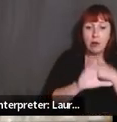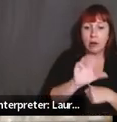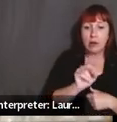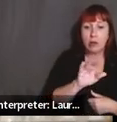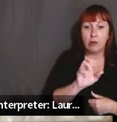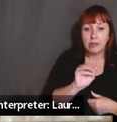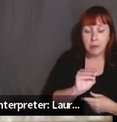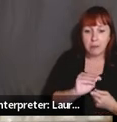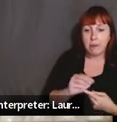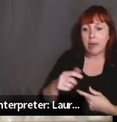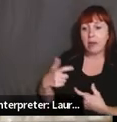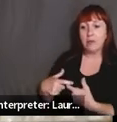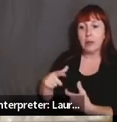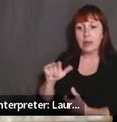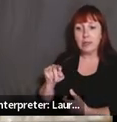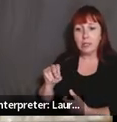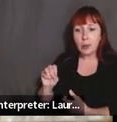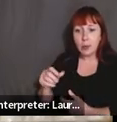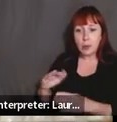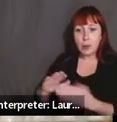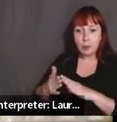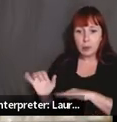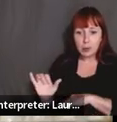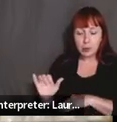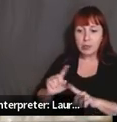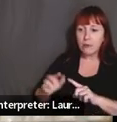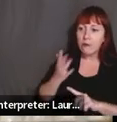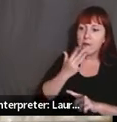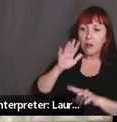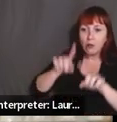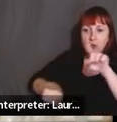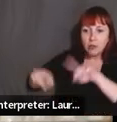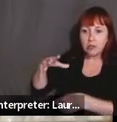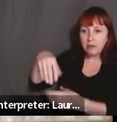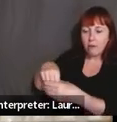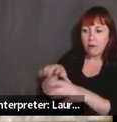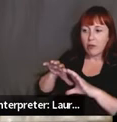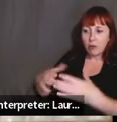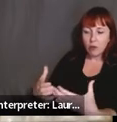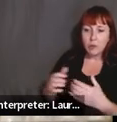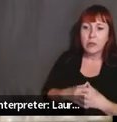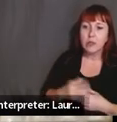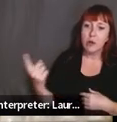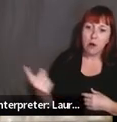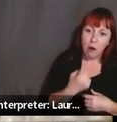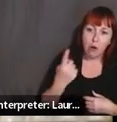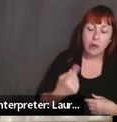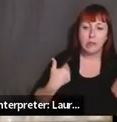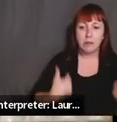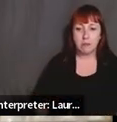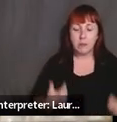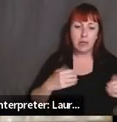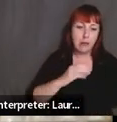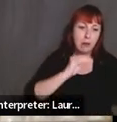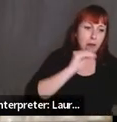Latino community, because there's a lot of colorism there. And so having to always have to be the one to educate